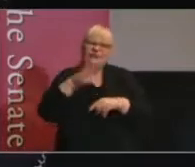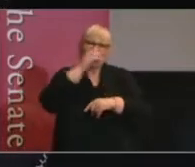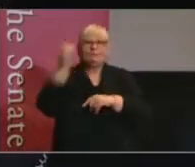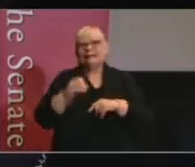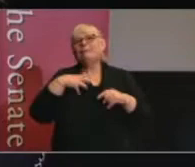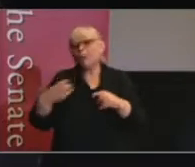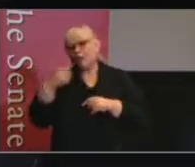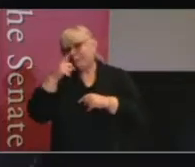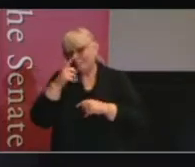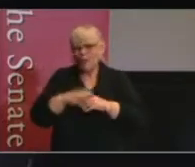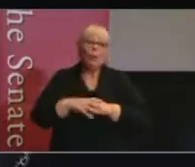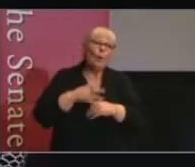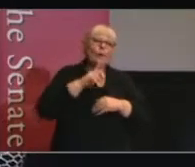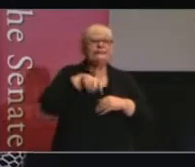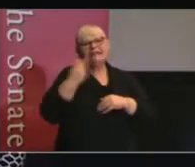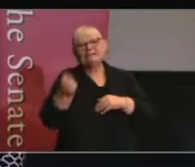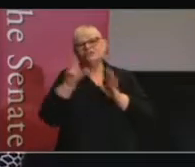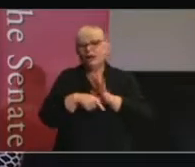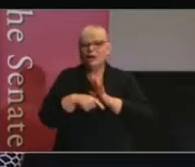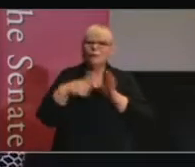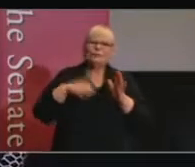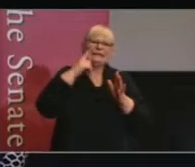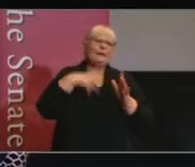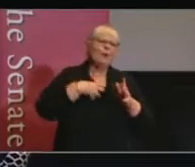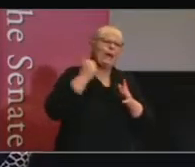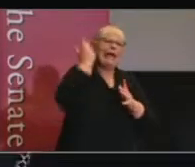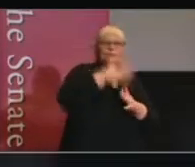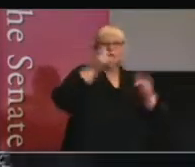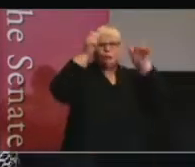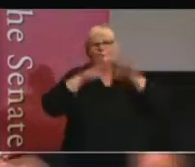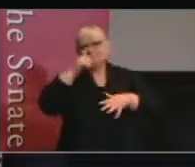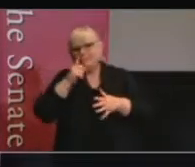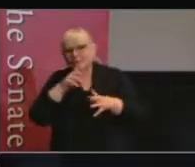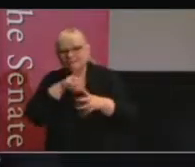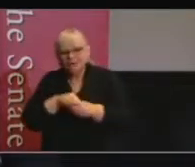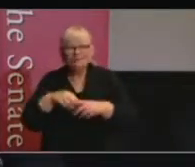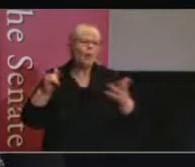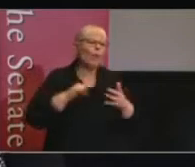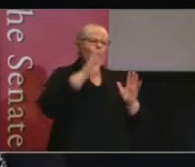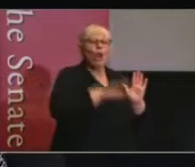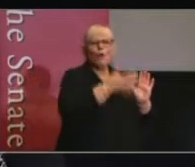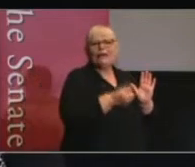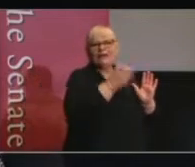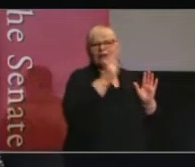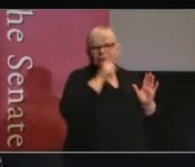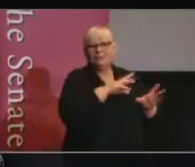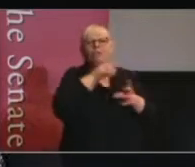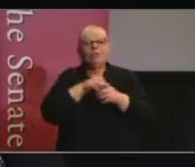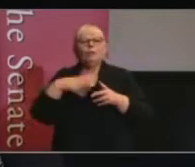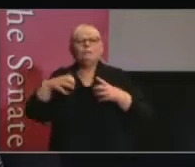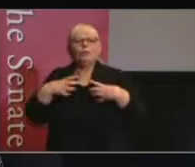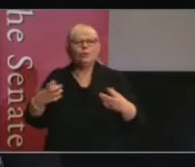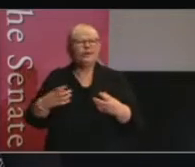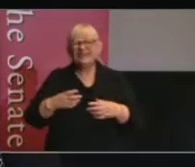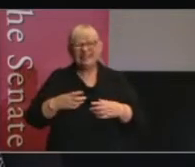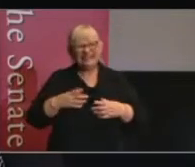more people. Or next time we want to see more Aboriginal people participate or more low income people participate. That